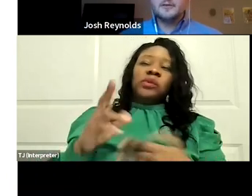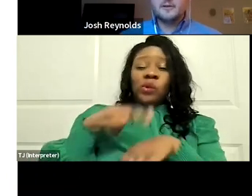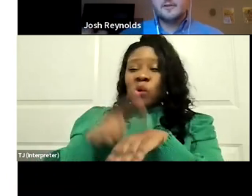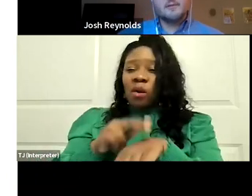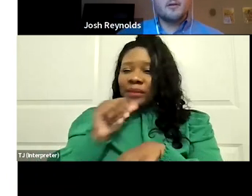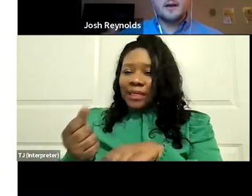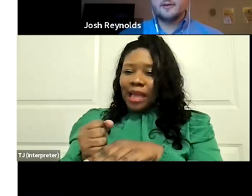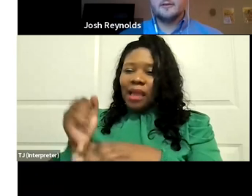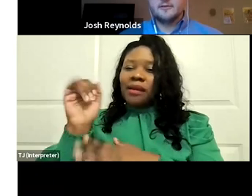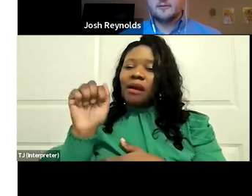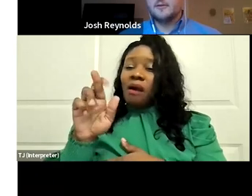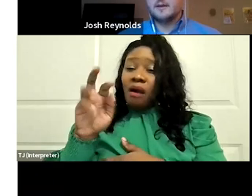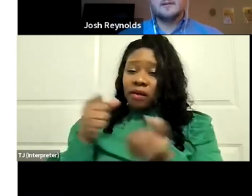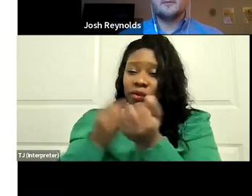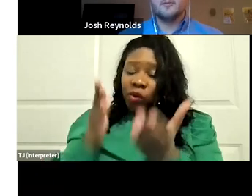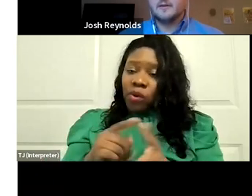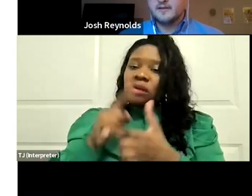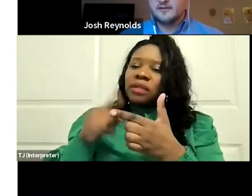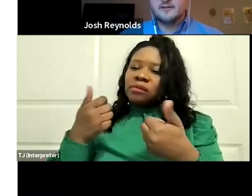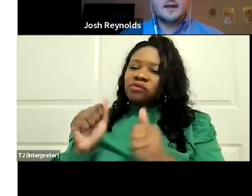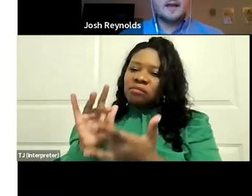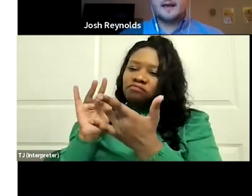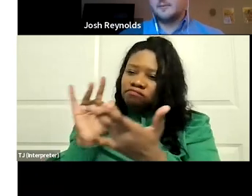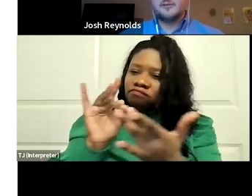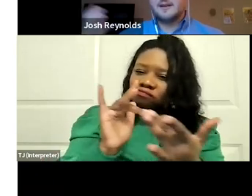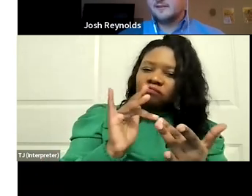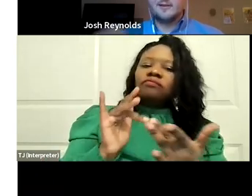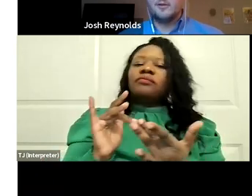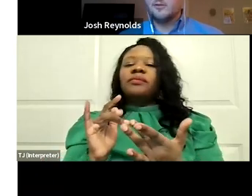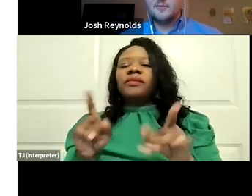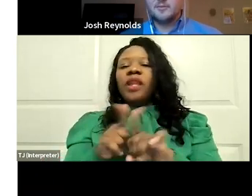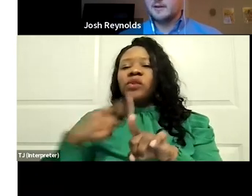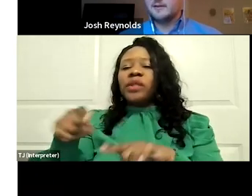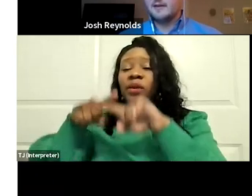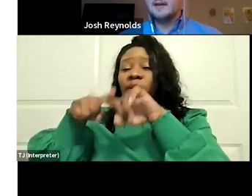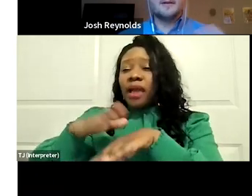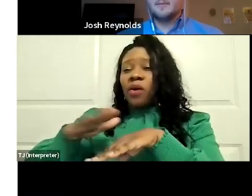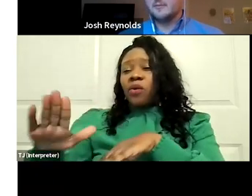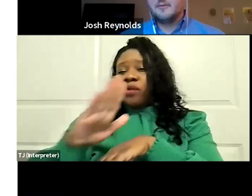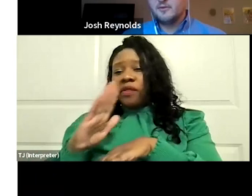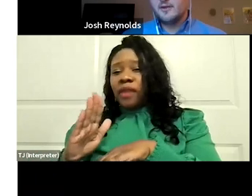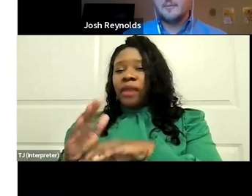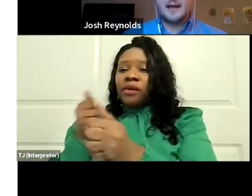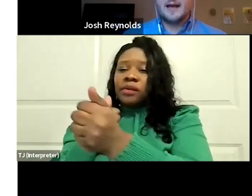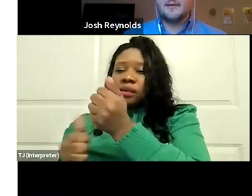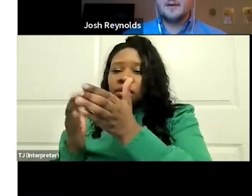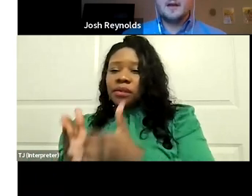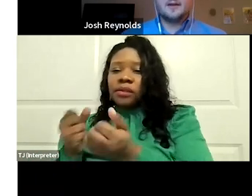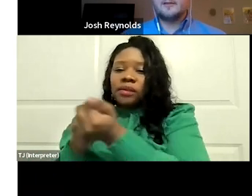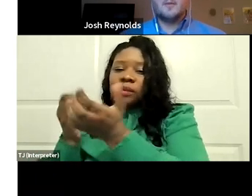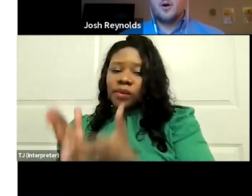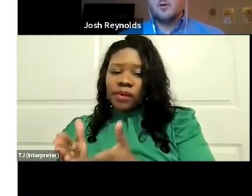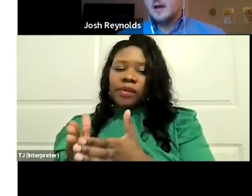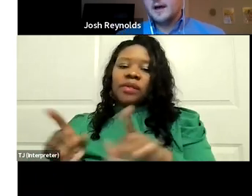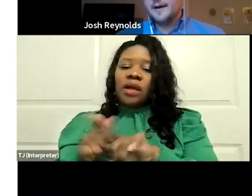But also know that they rely on their constituents to make these informed decisions, especially at a state and local level, because, like I mentioned before, they might have